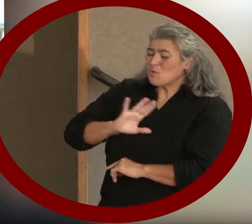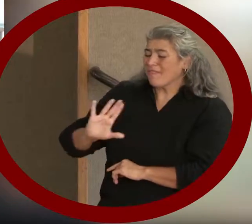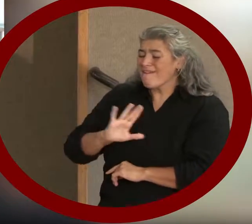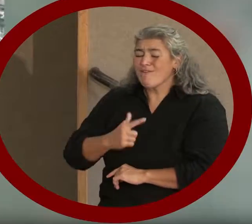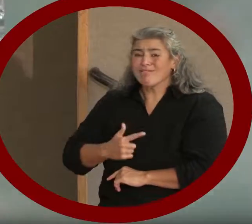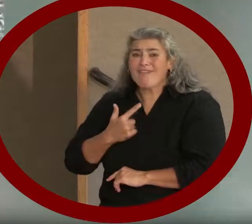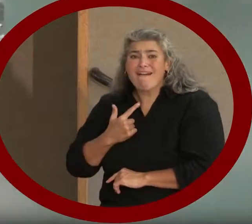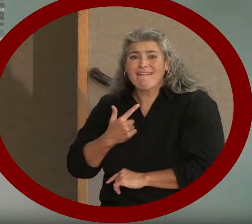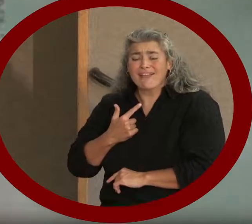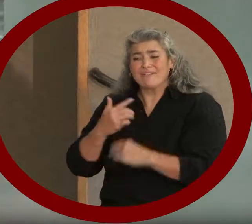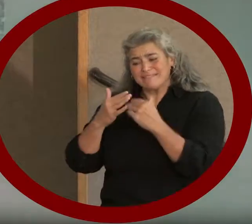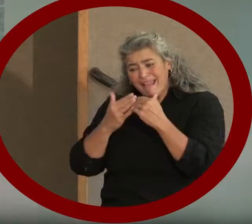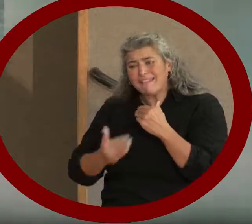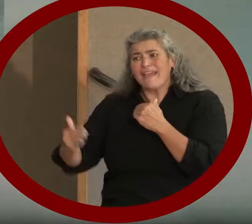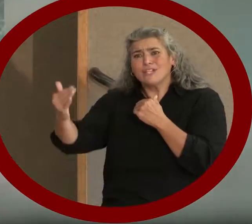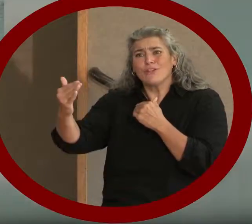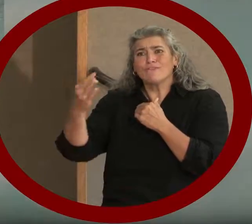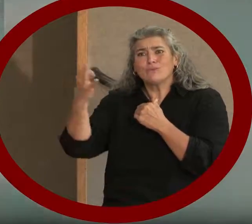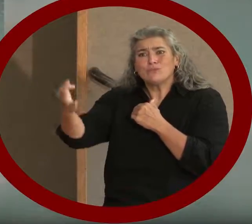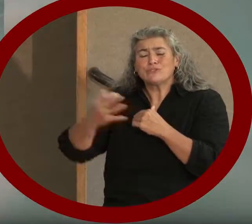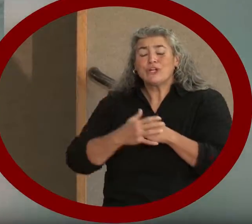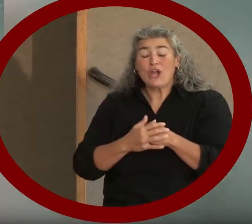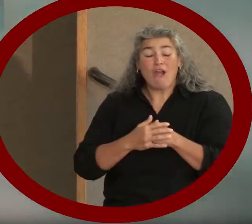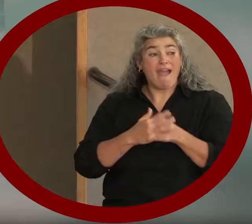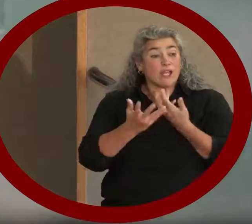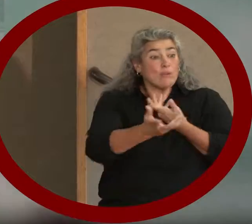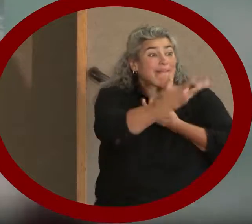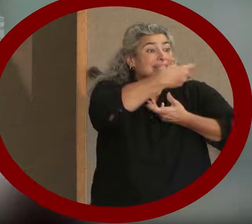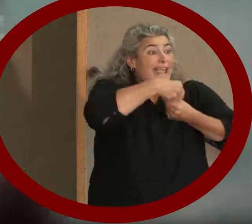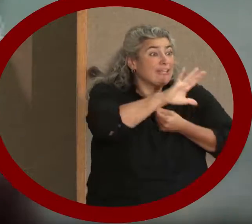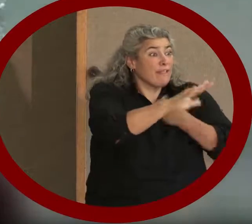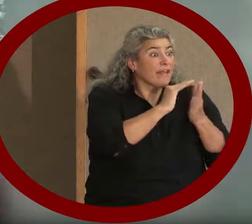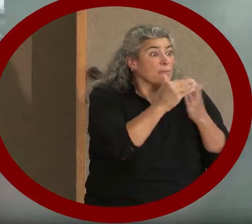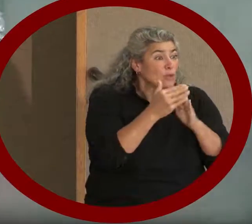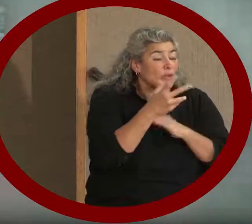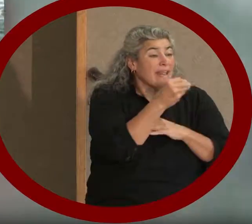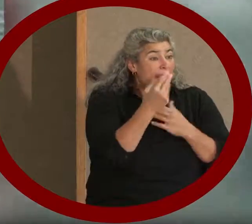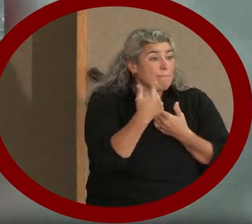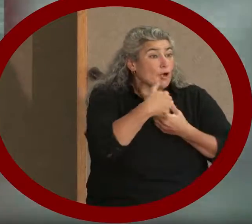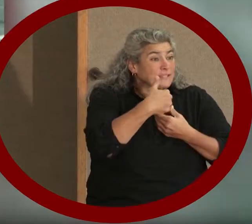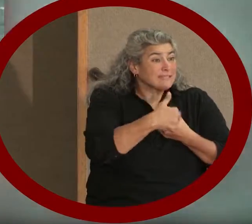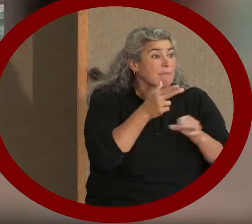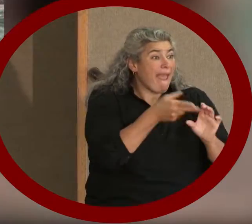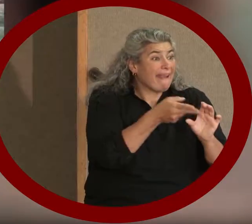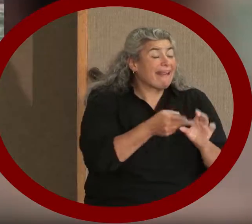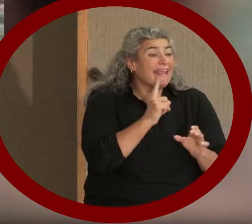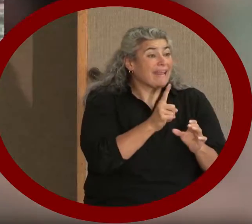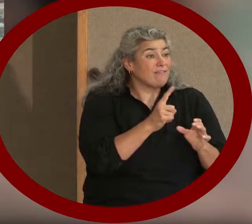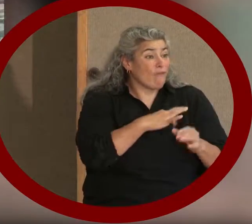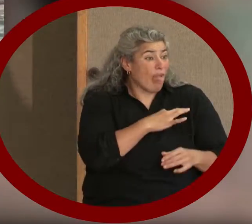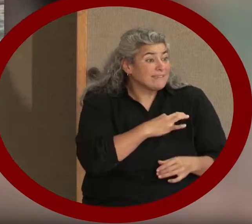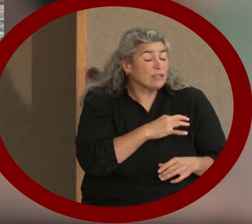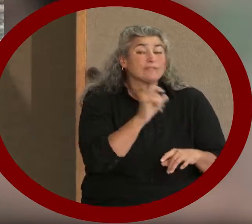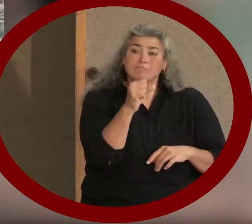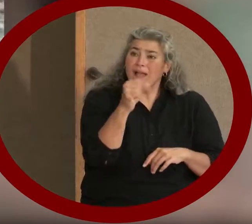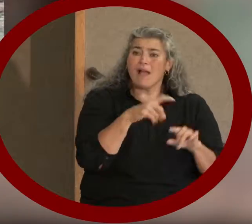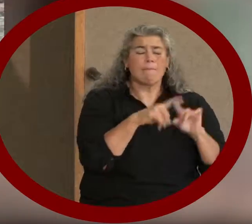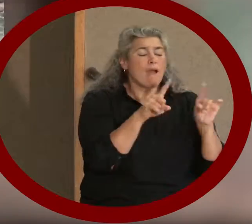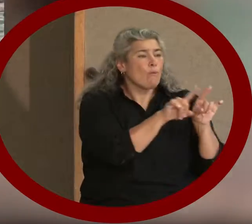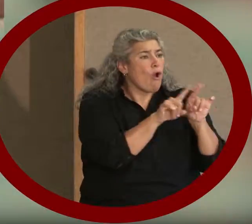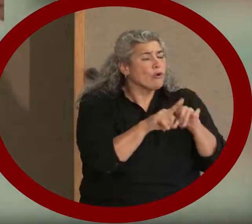with others. Not only are we engaging in the community and participating in volunteerism, but we are also